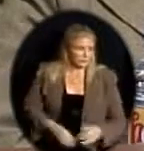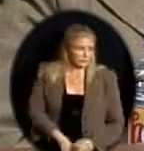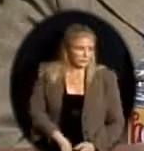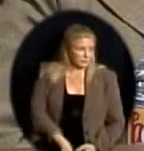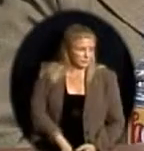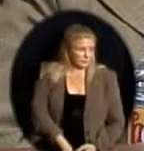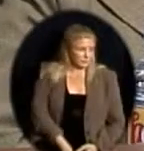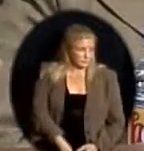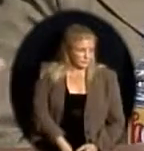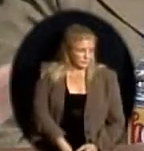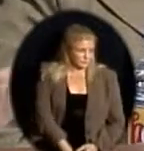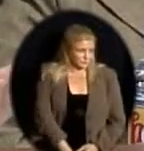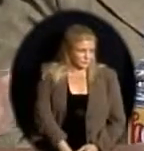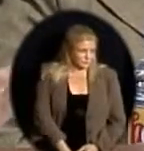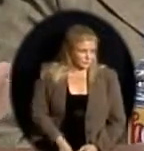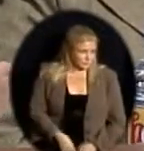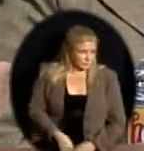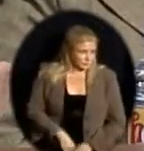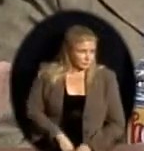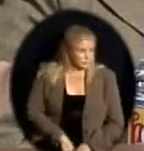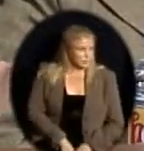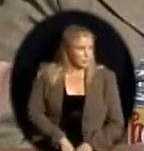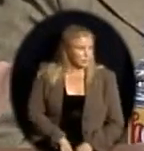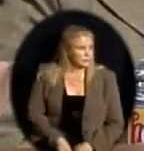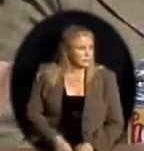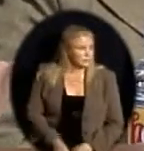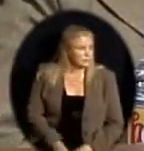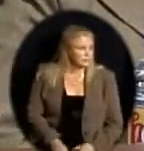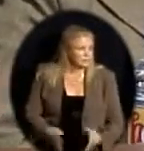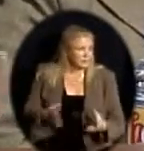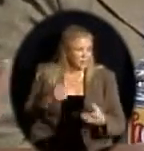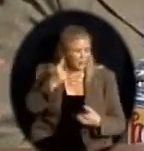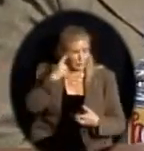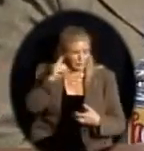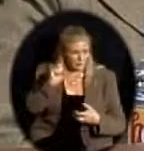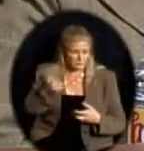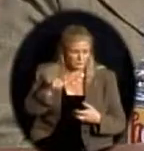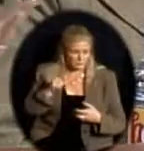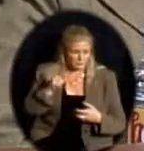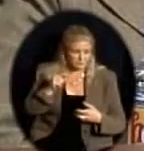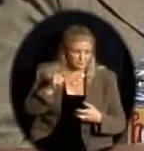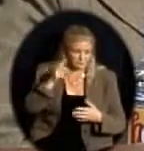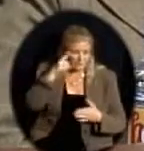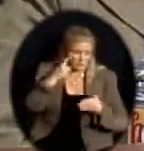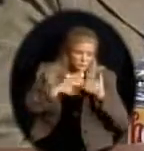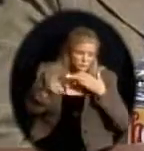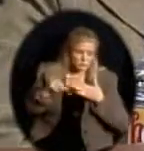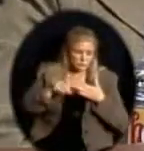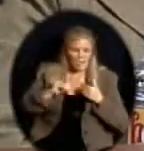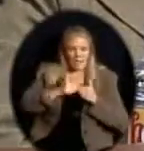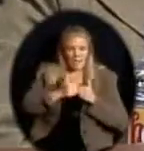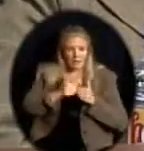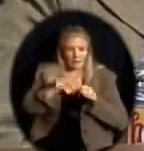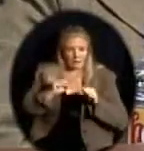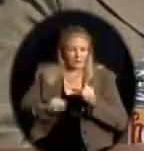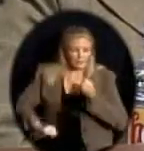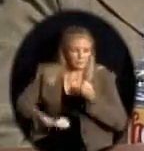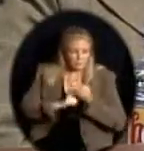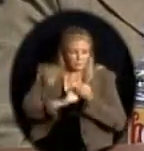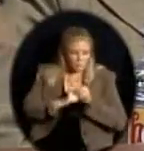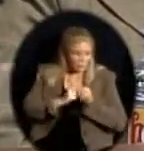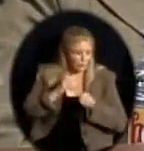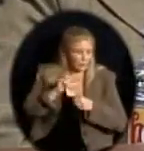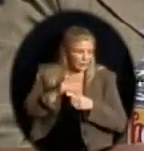do. Instead, to take a look at how the support can be to look at the subgroups and have a broad approach to